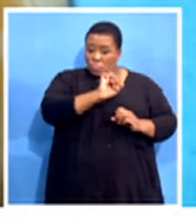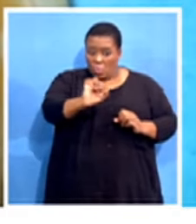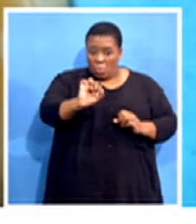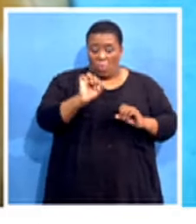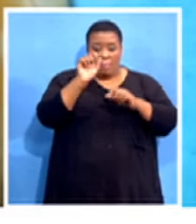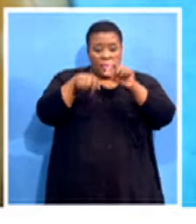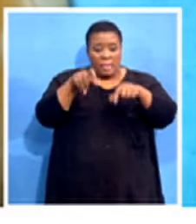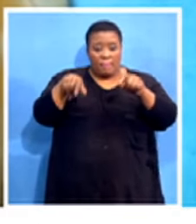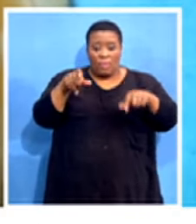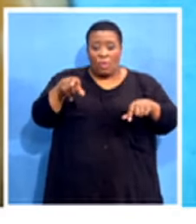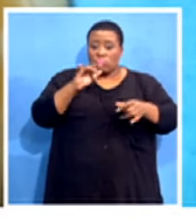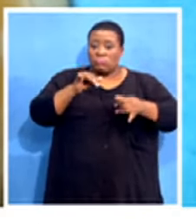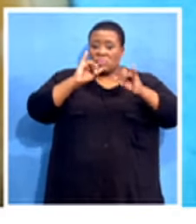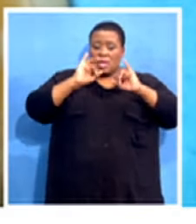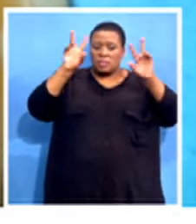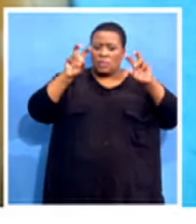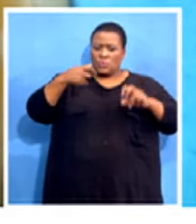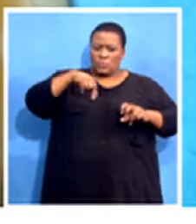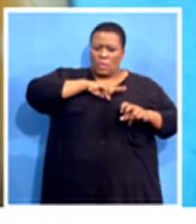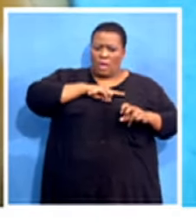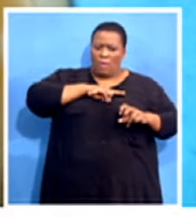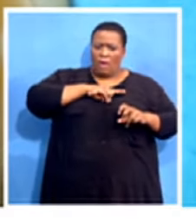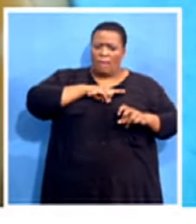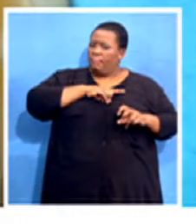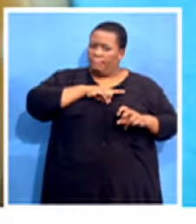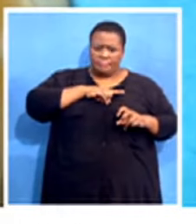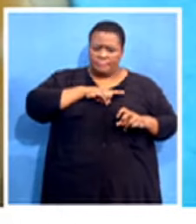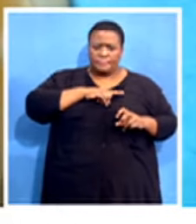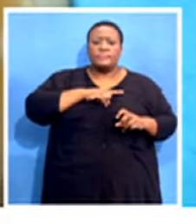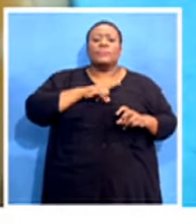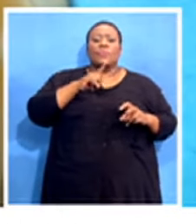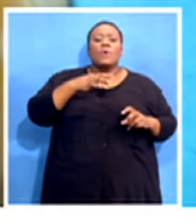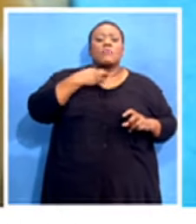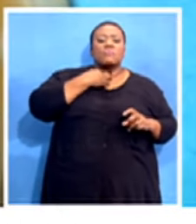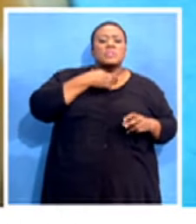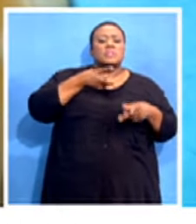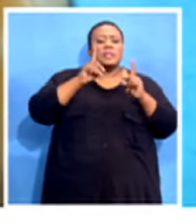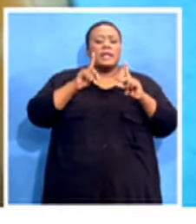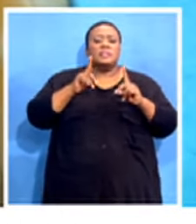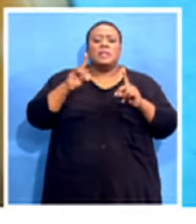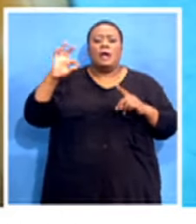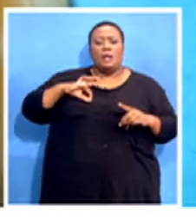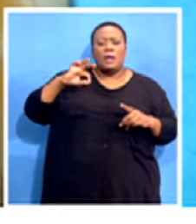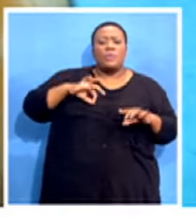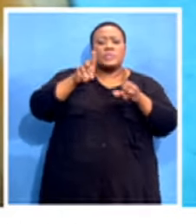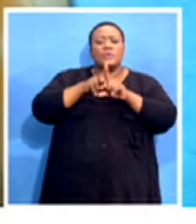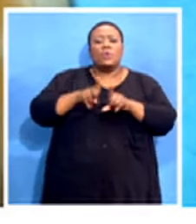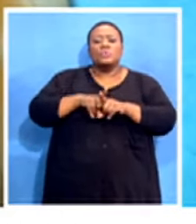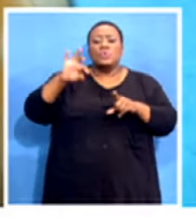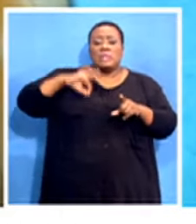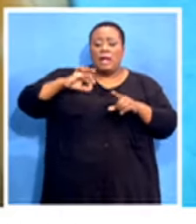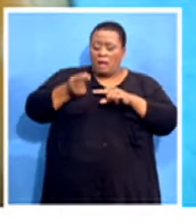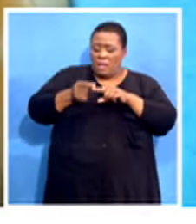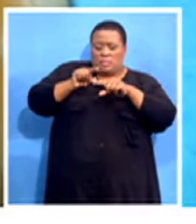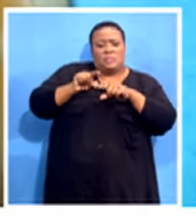regard to the two items, which is the issue of danger allowance or risk allowance and the issue of wage increase. They are taking us to court. The